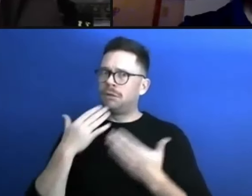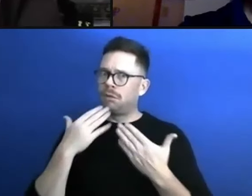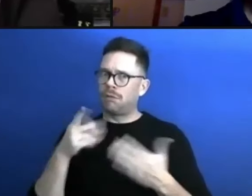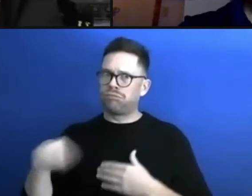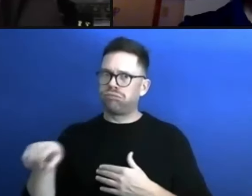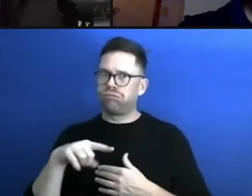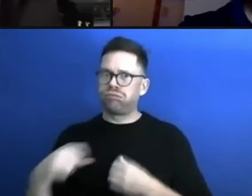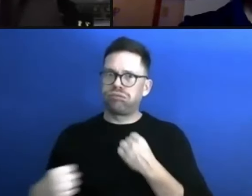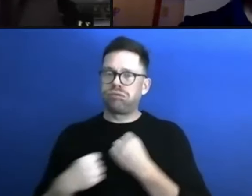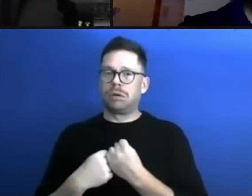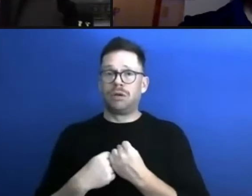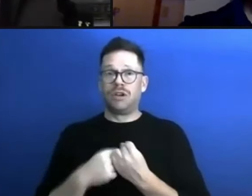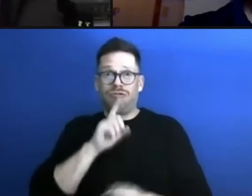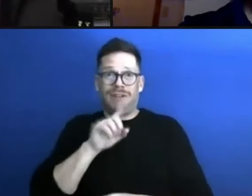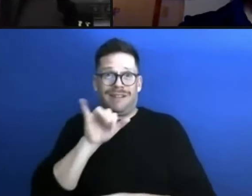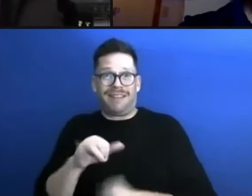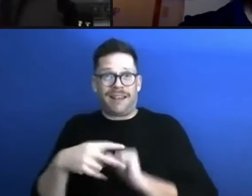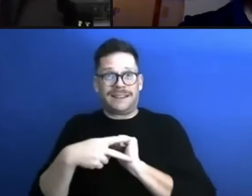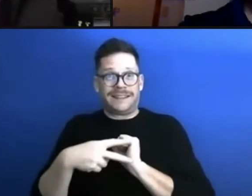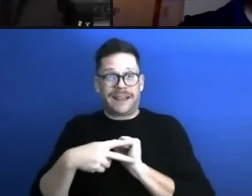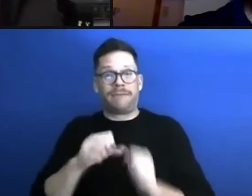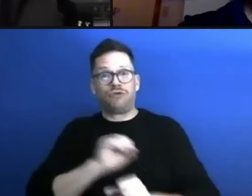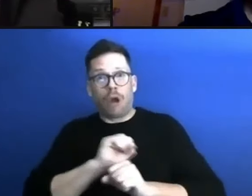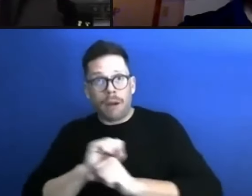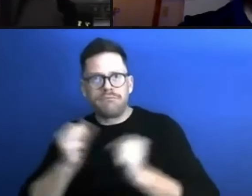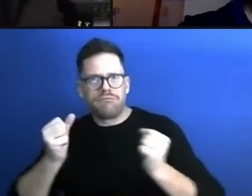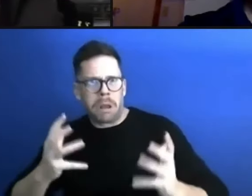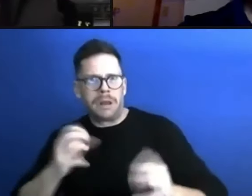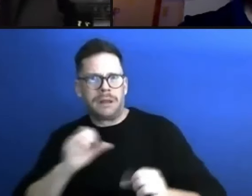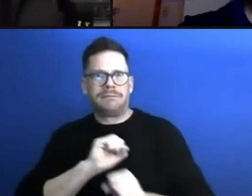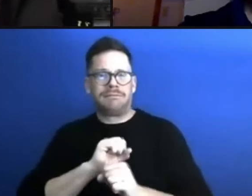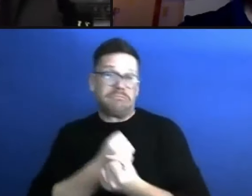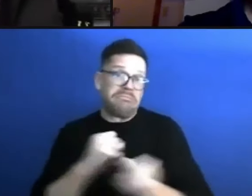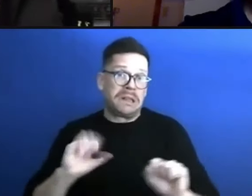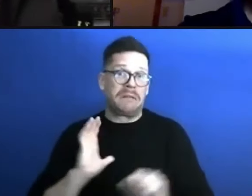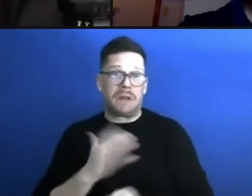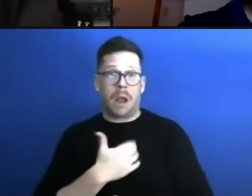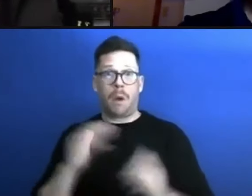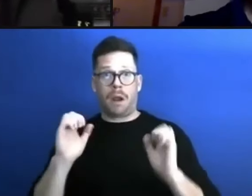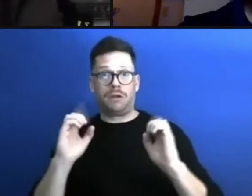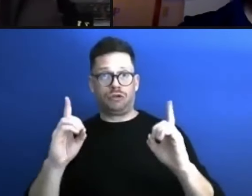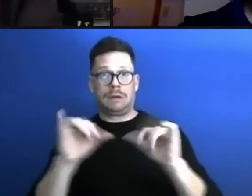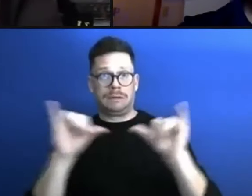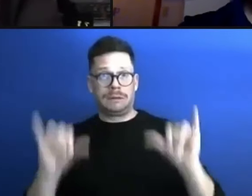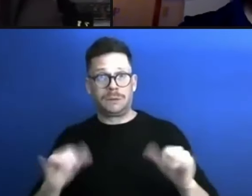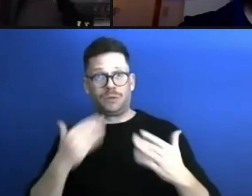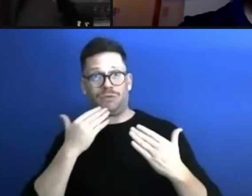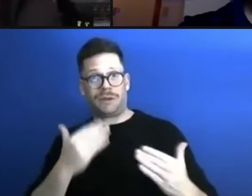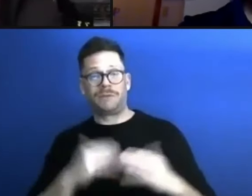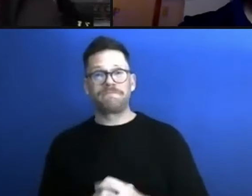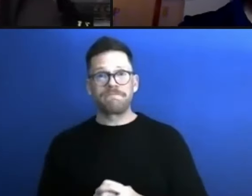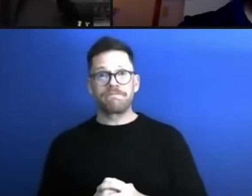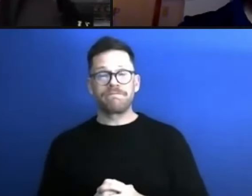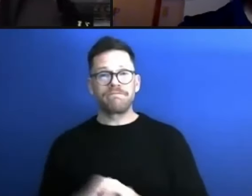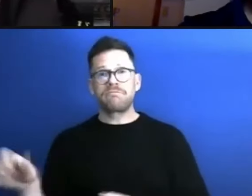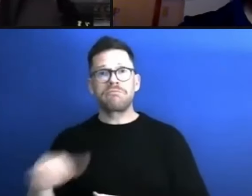It's in jobs. It's in our education system. So kudos to you for recommending that in the first place. Thank you. Any